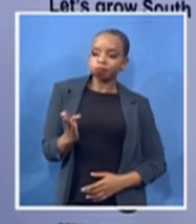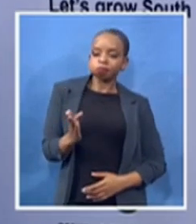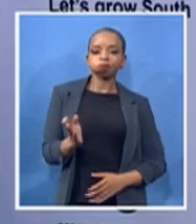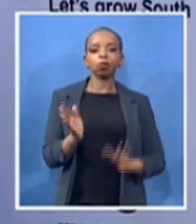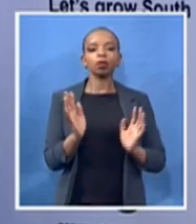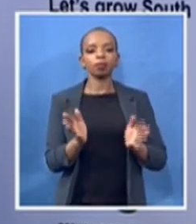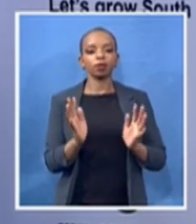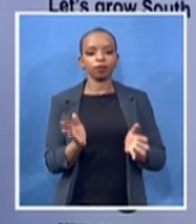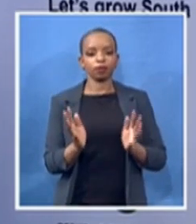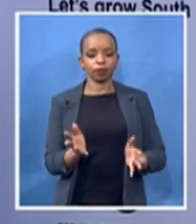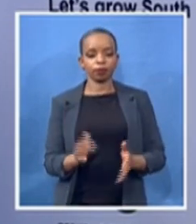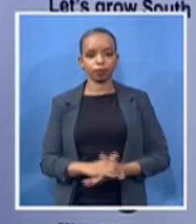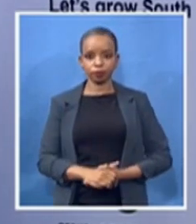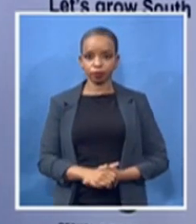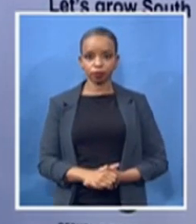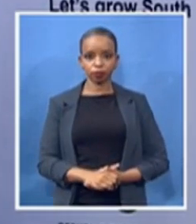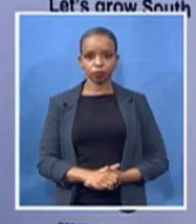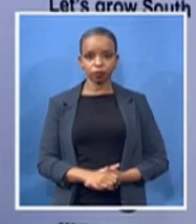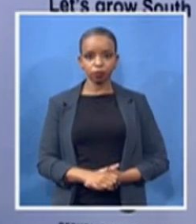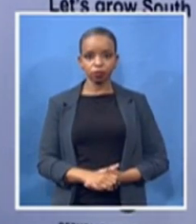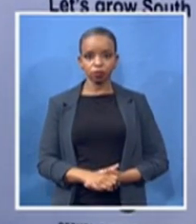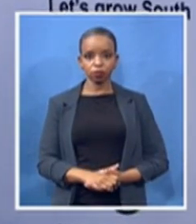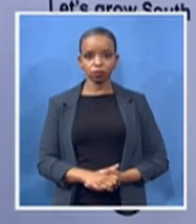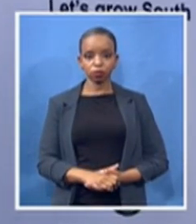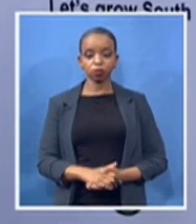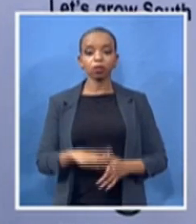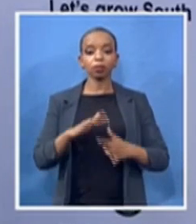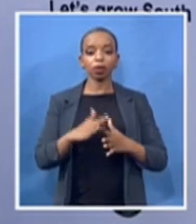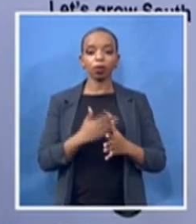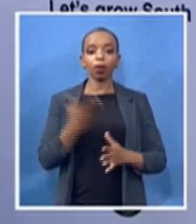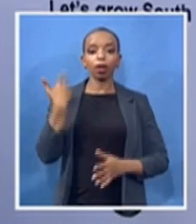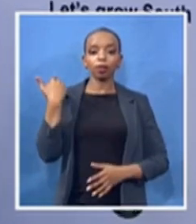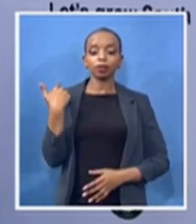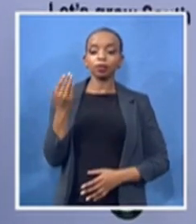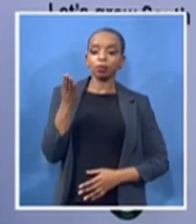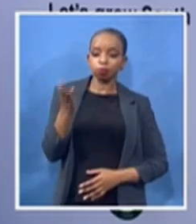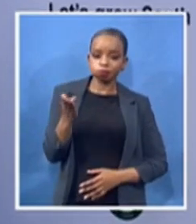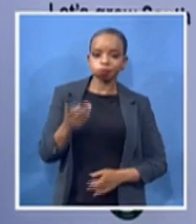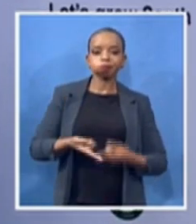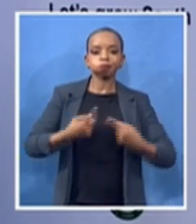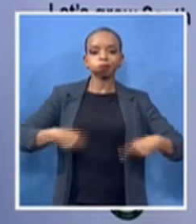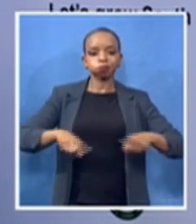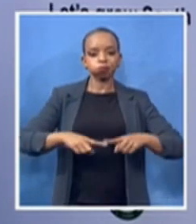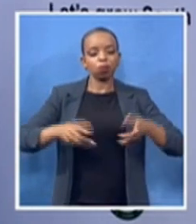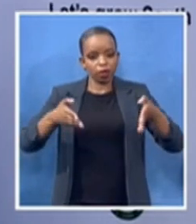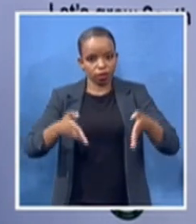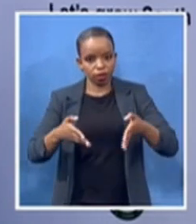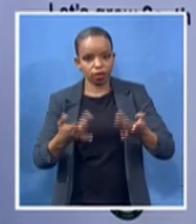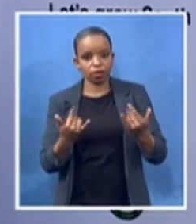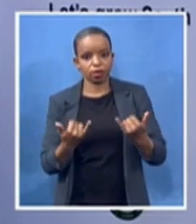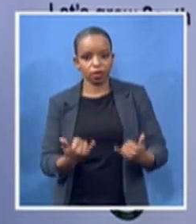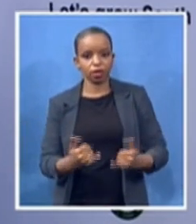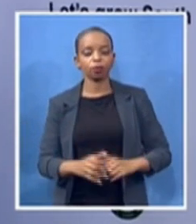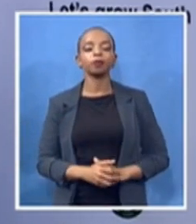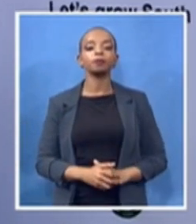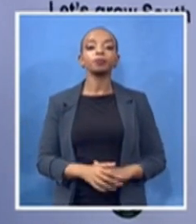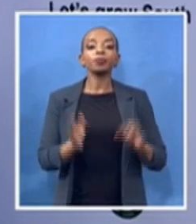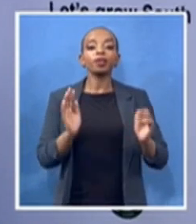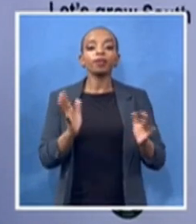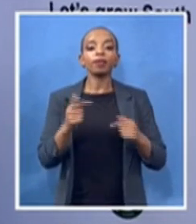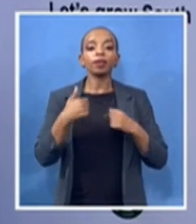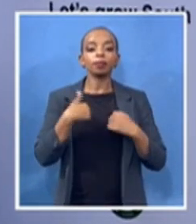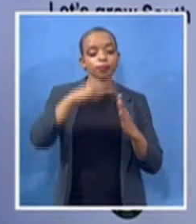edo kovenikin said in one of the books that i read at some stage even though our time in life even temporary